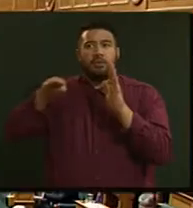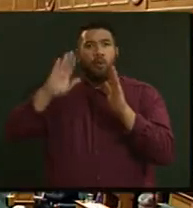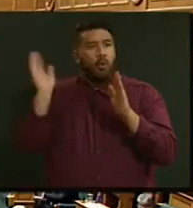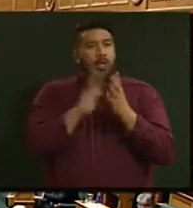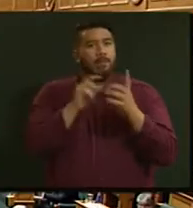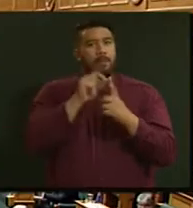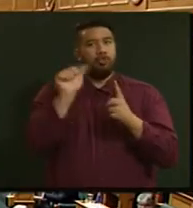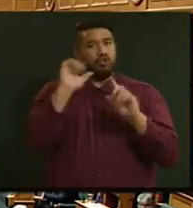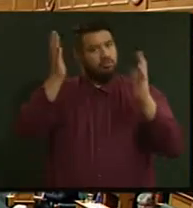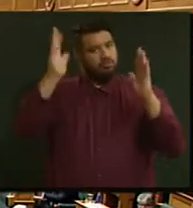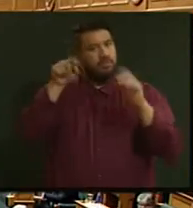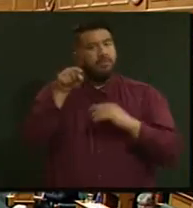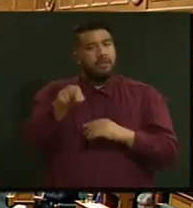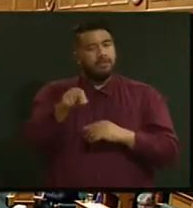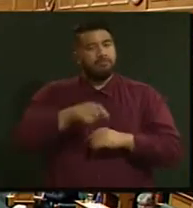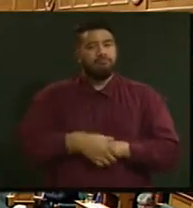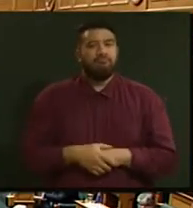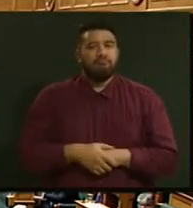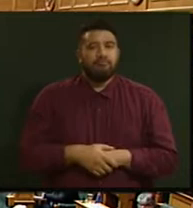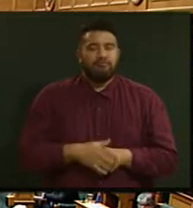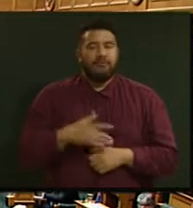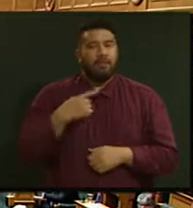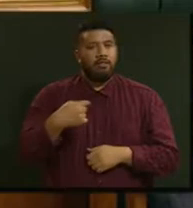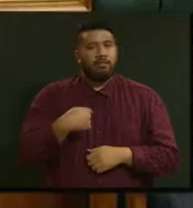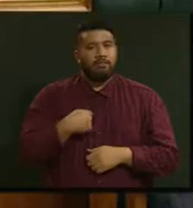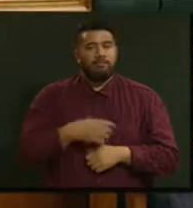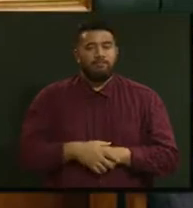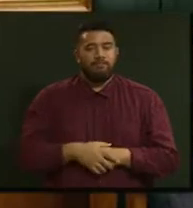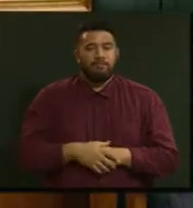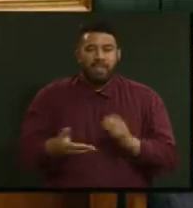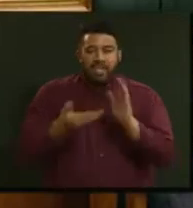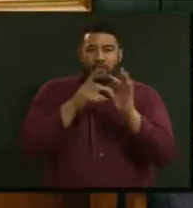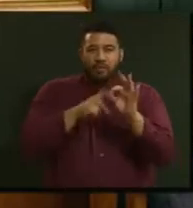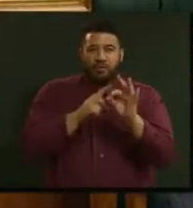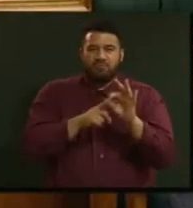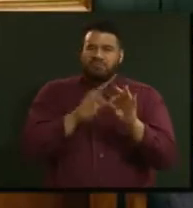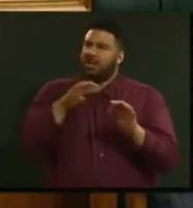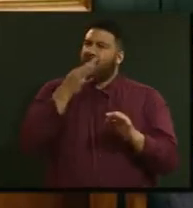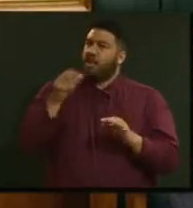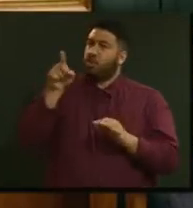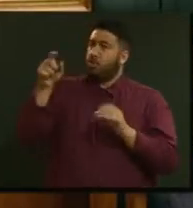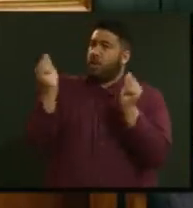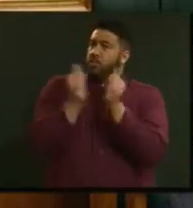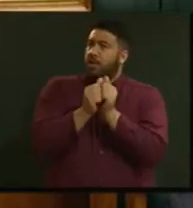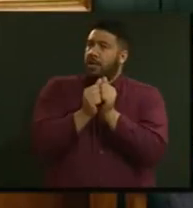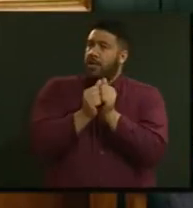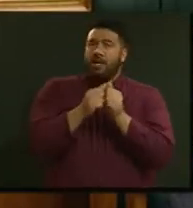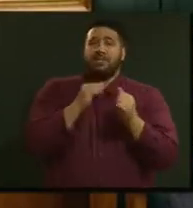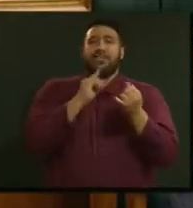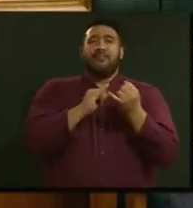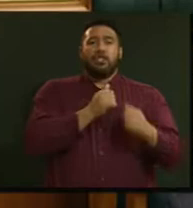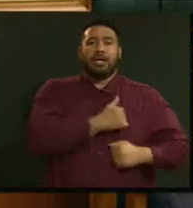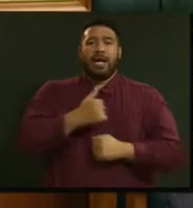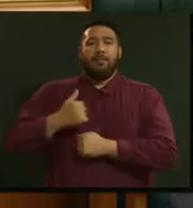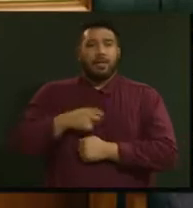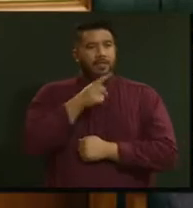Supplementary. Supplementary question, Phil Twyver. Does he agree with the Salvation Army, the country's most